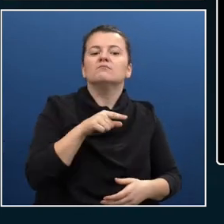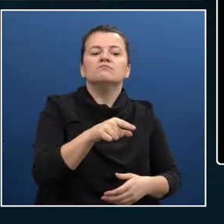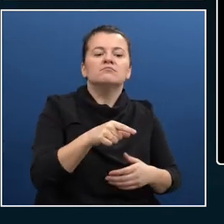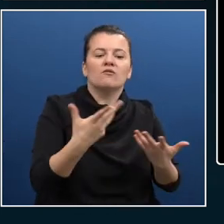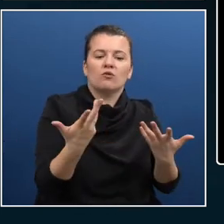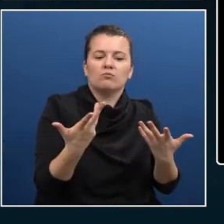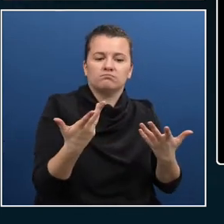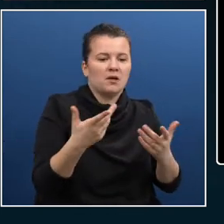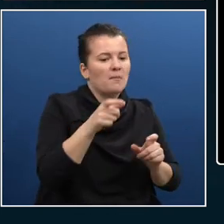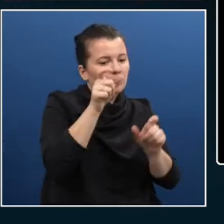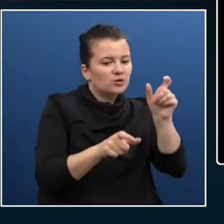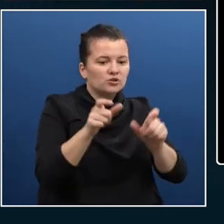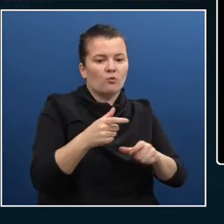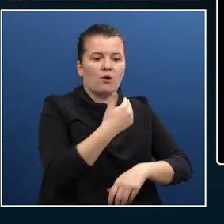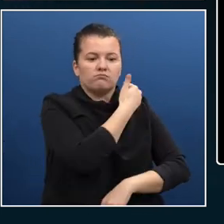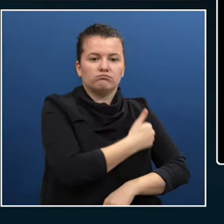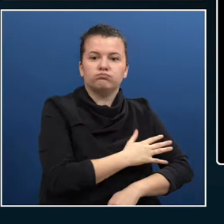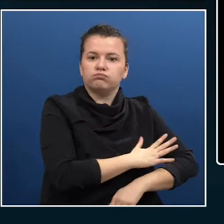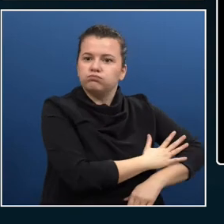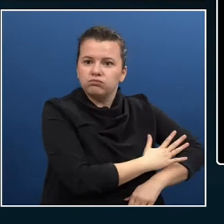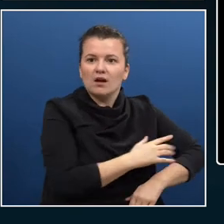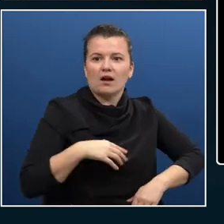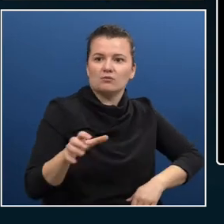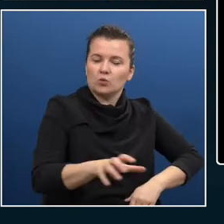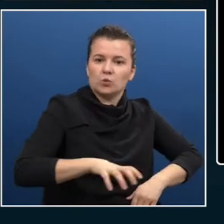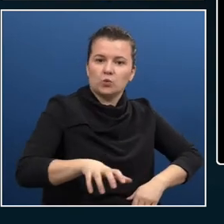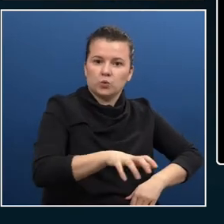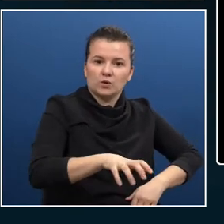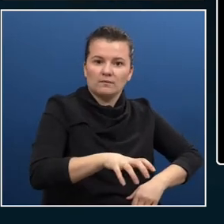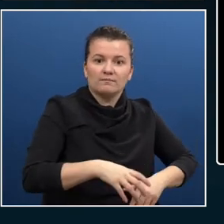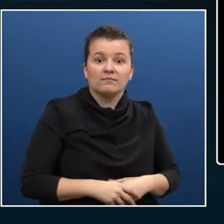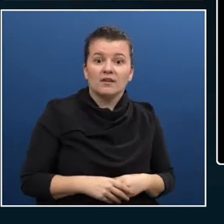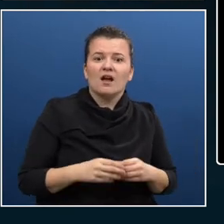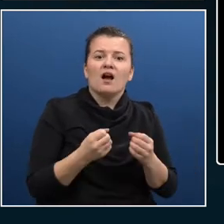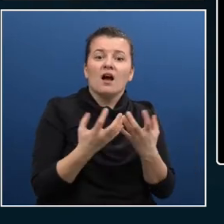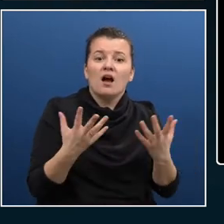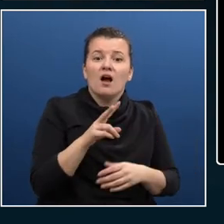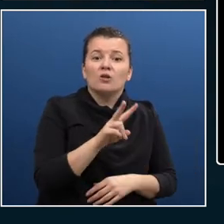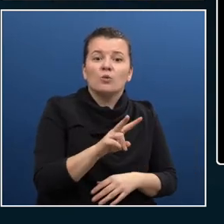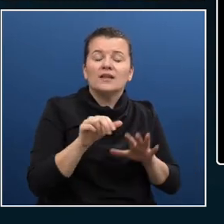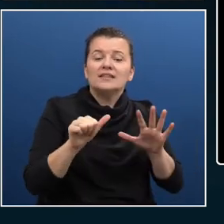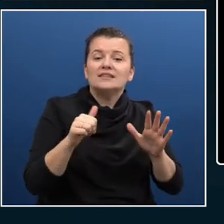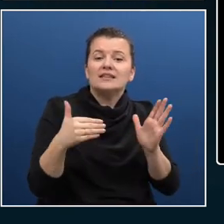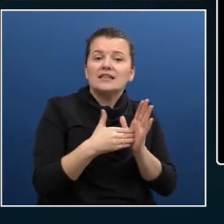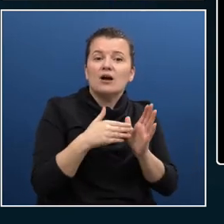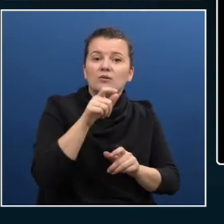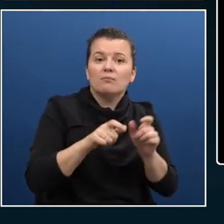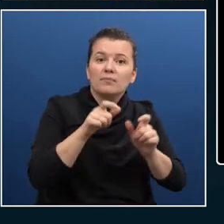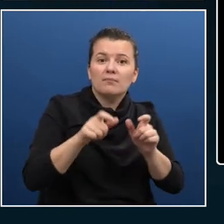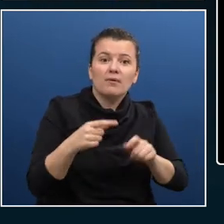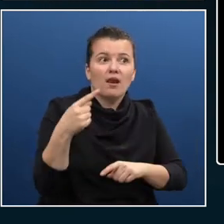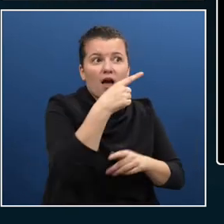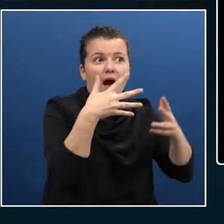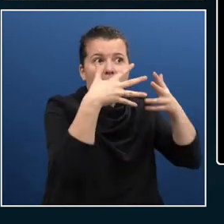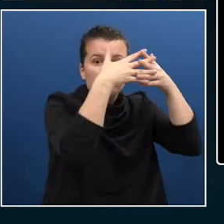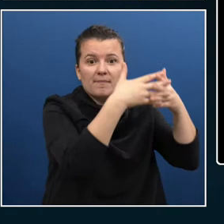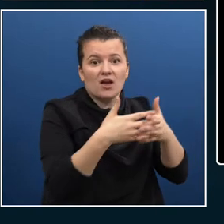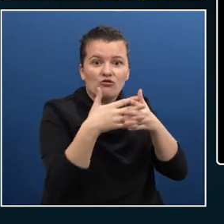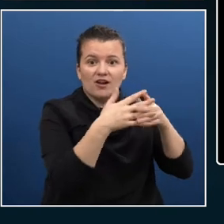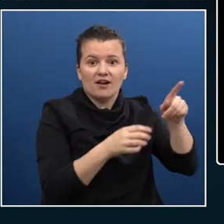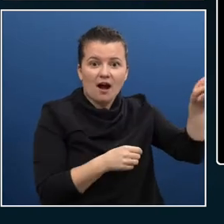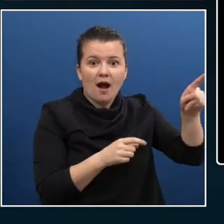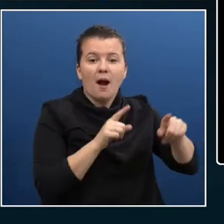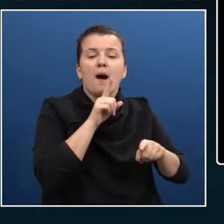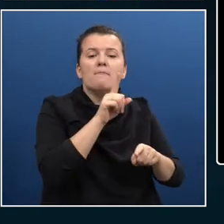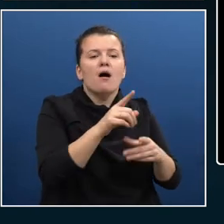the U.S. Center for Statistics says that only 26,000 people actually have an amputee in America. But the temporary disabled people, a motorcycle